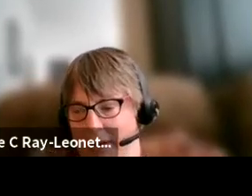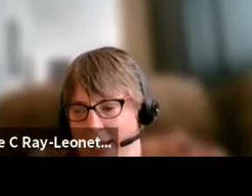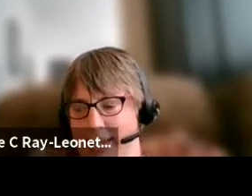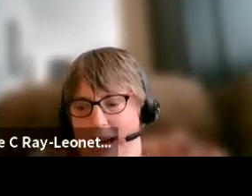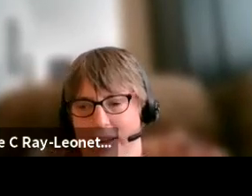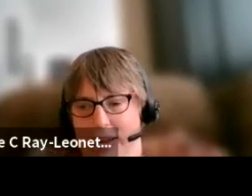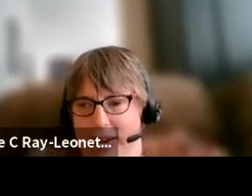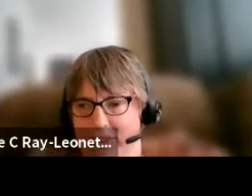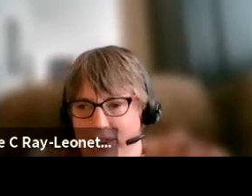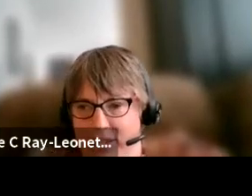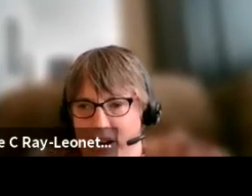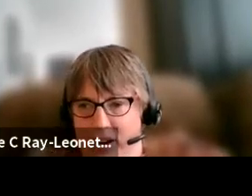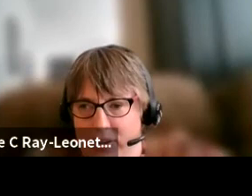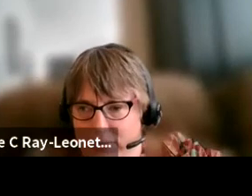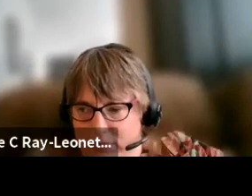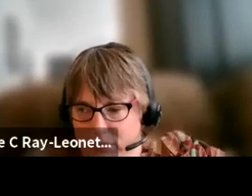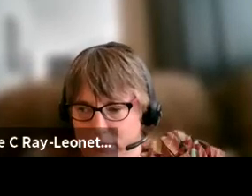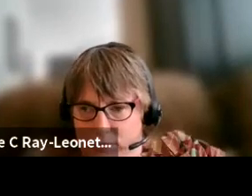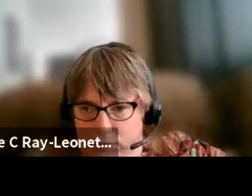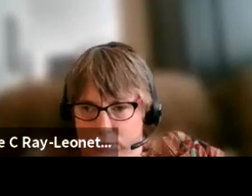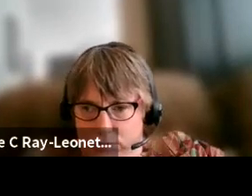important. It's how you get your voice heard.